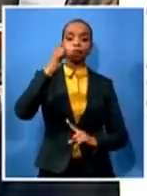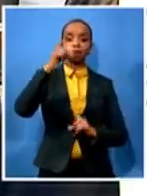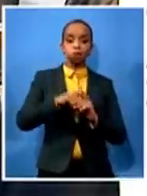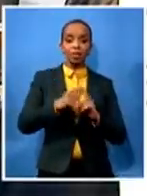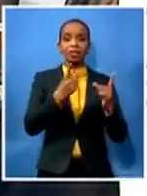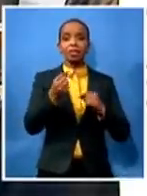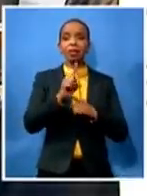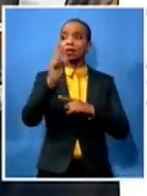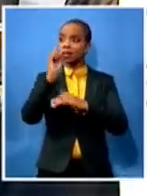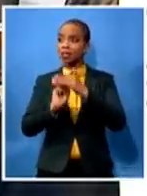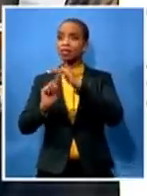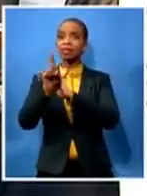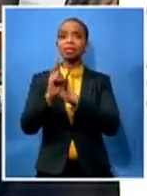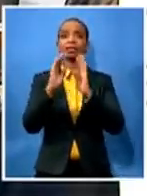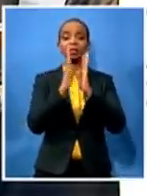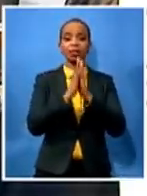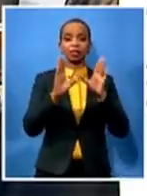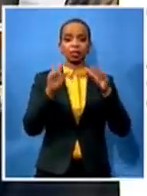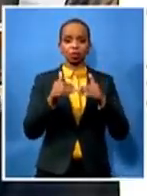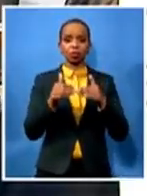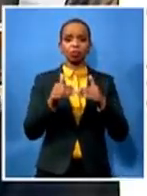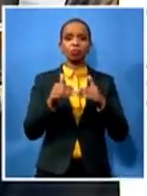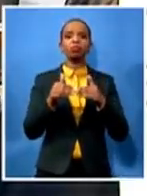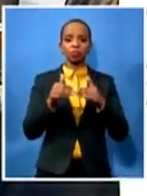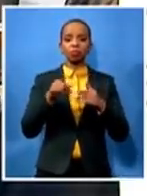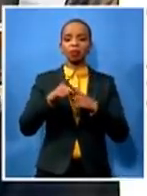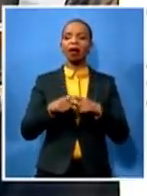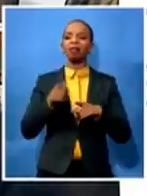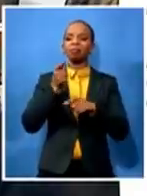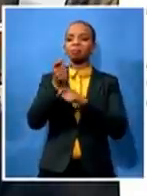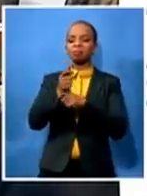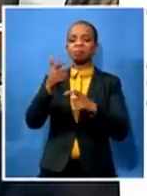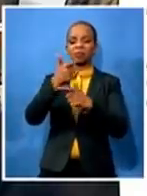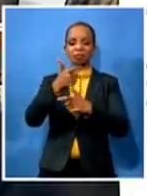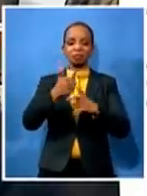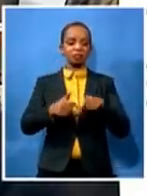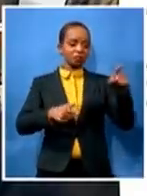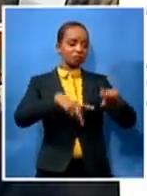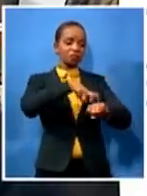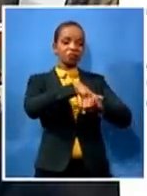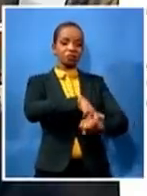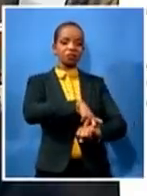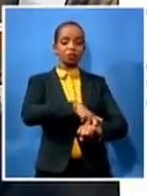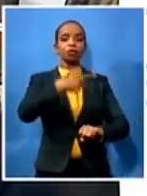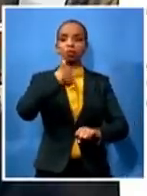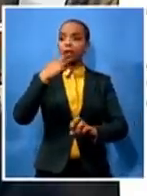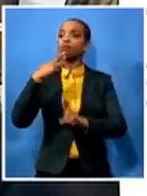i responded my daughter who lives with me also responded to say but this is so wrong this is a security chat group